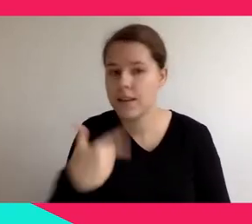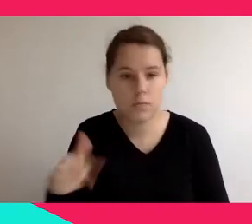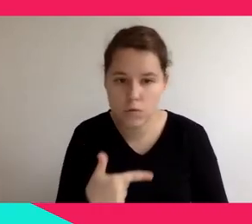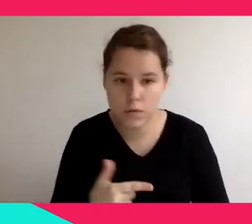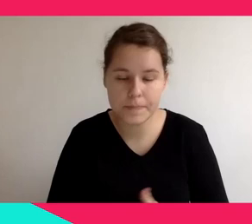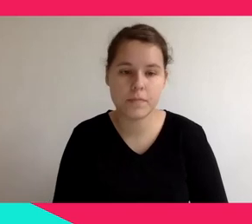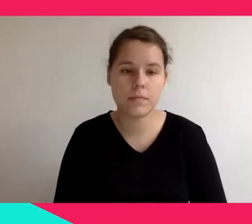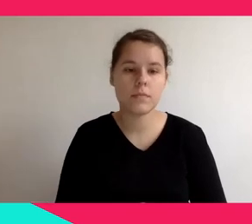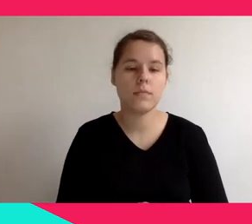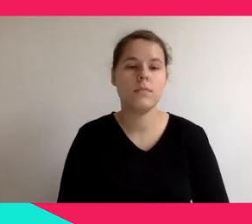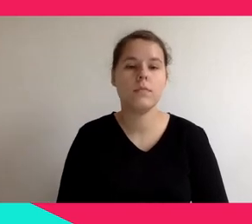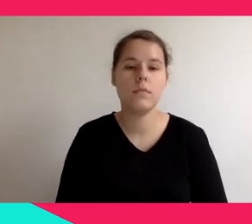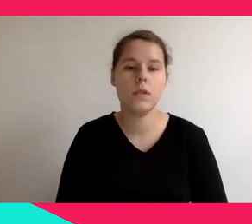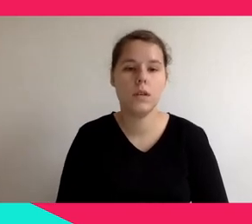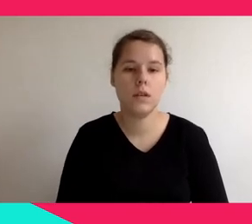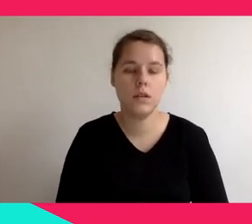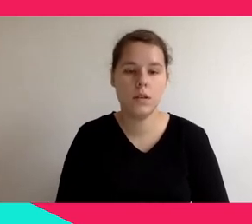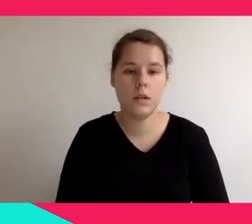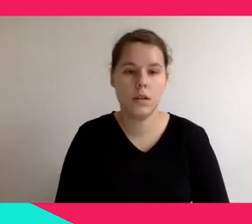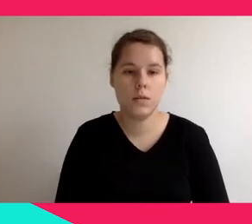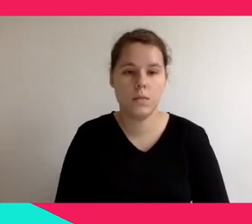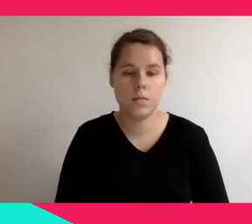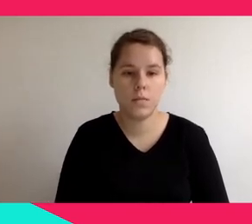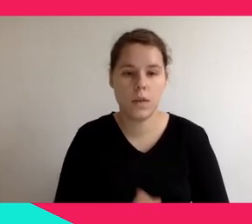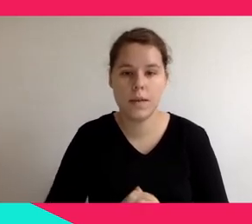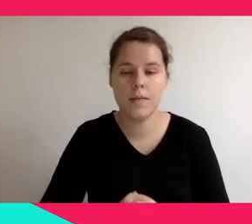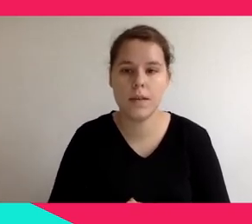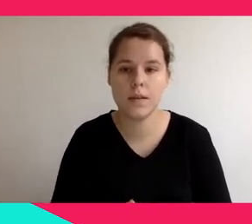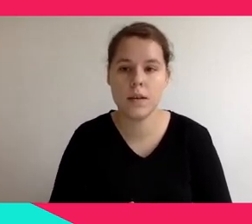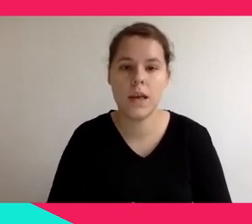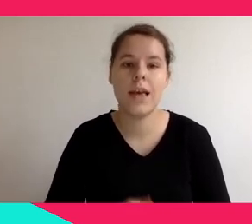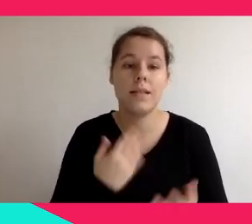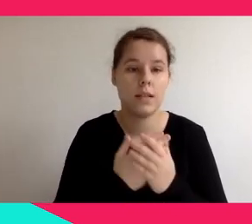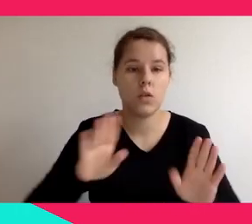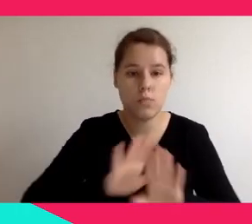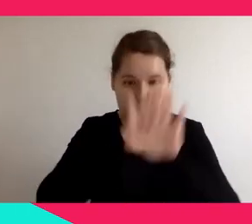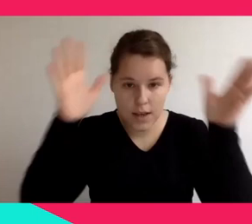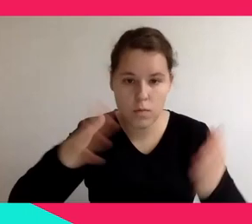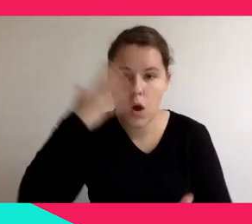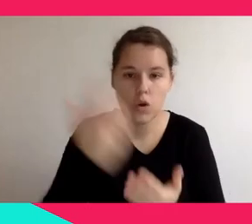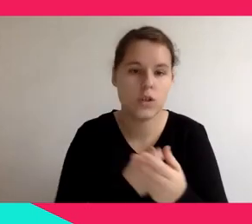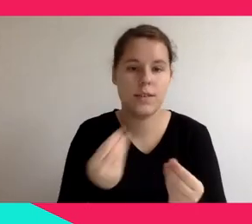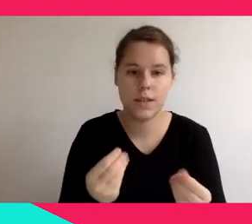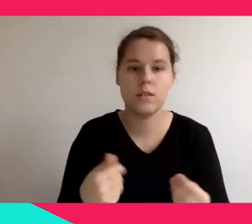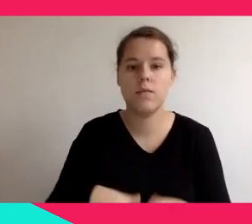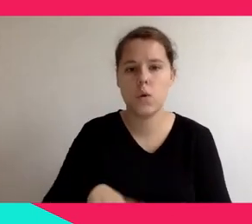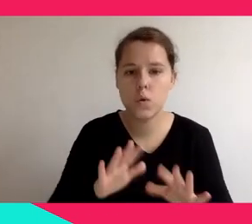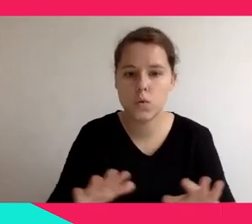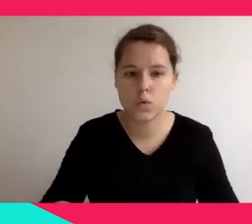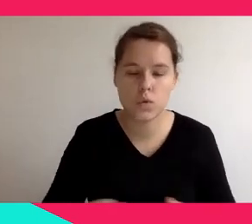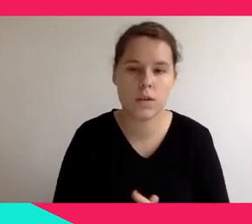now we are partnering with cultural institutions all over the world to deploy